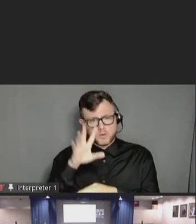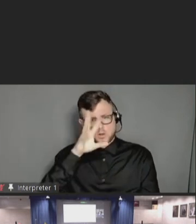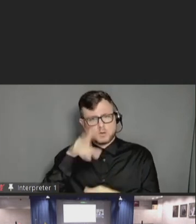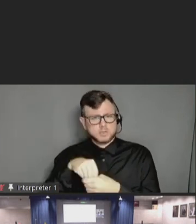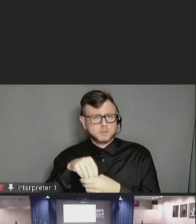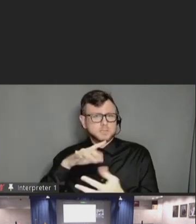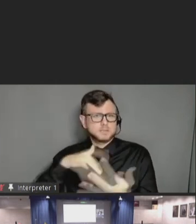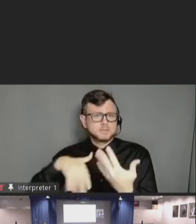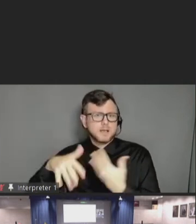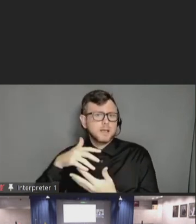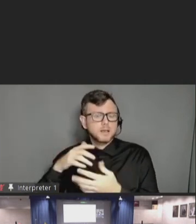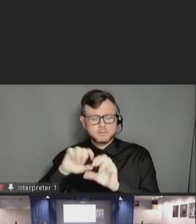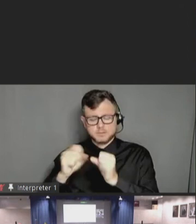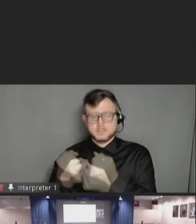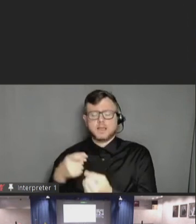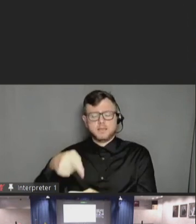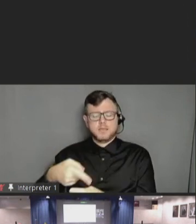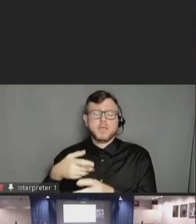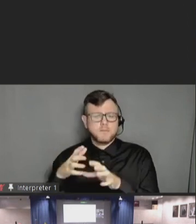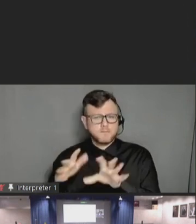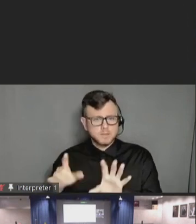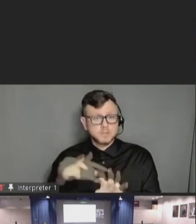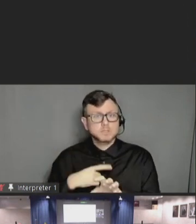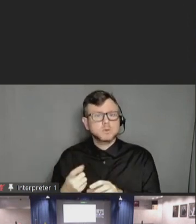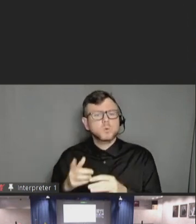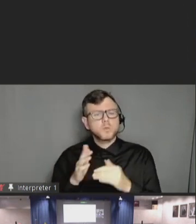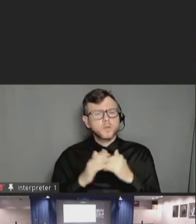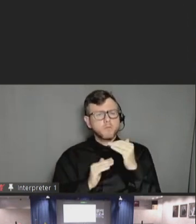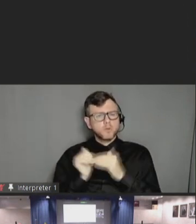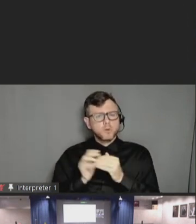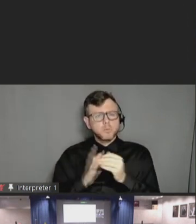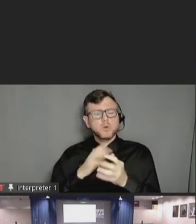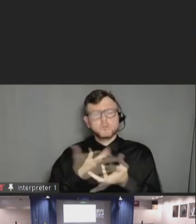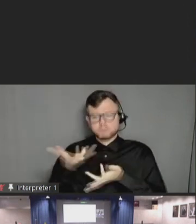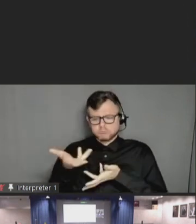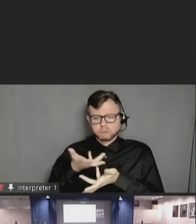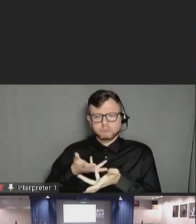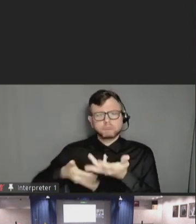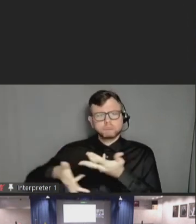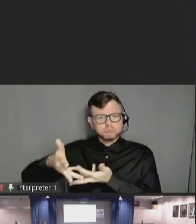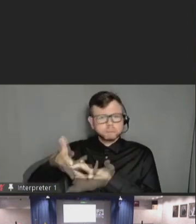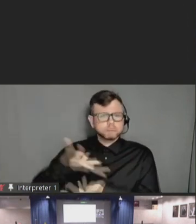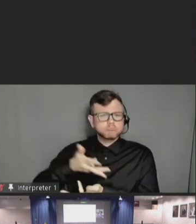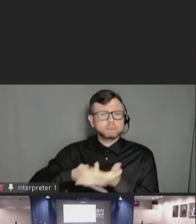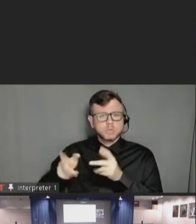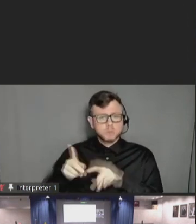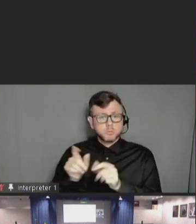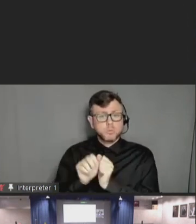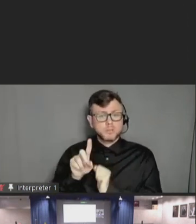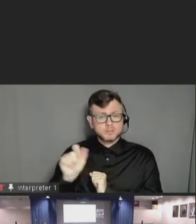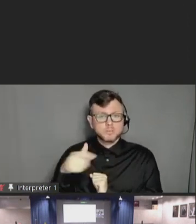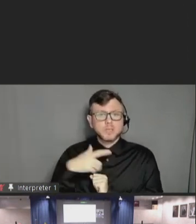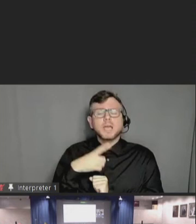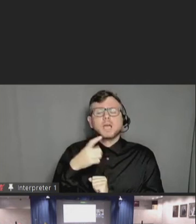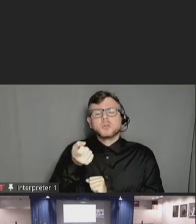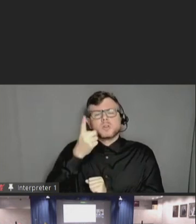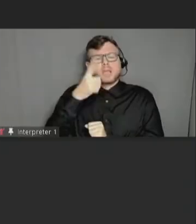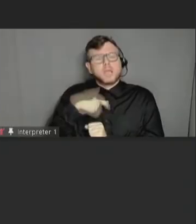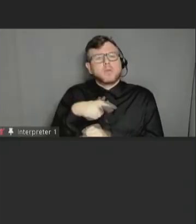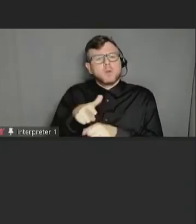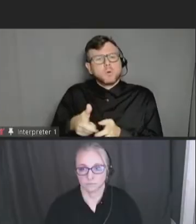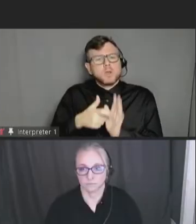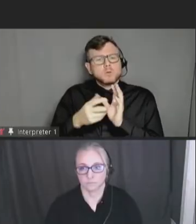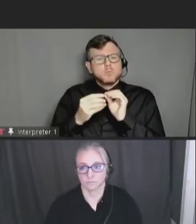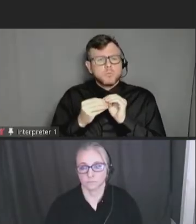of really giving them the comfort level of working with individuals with disabilities and caregivers. Because as we all know, it does take a little more time and